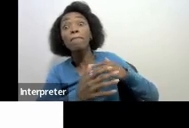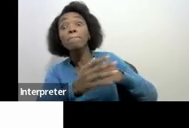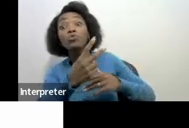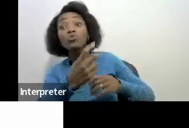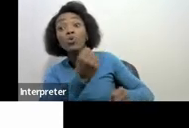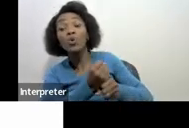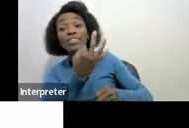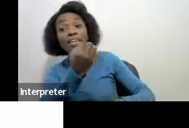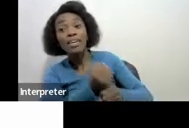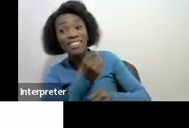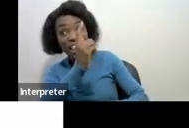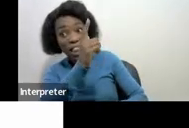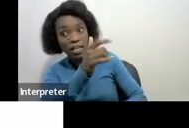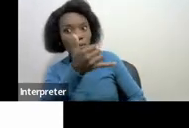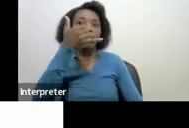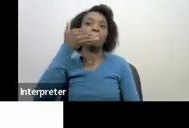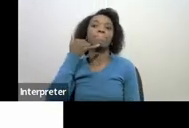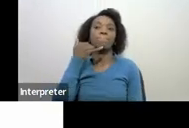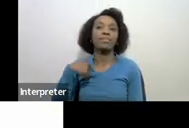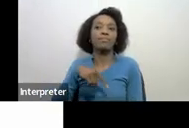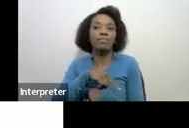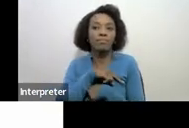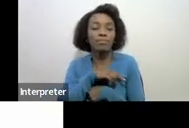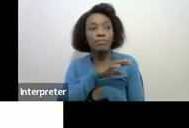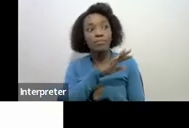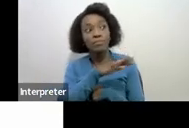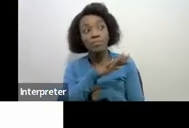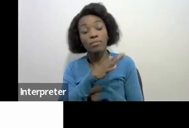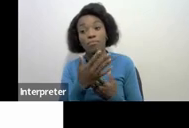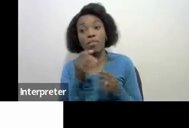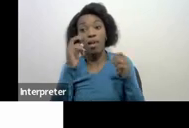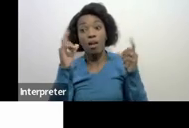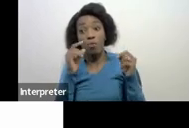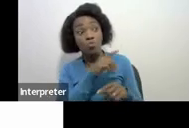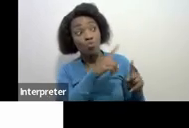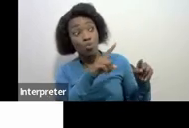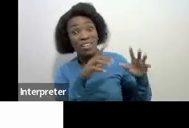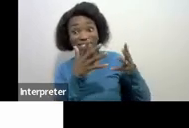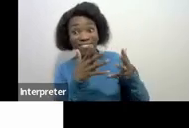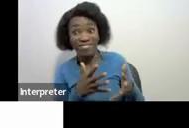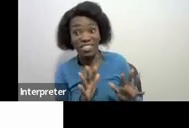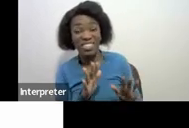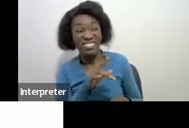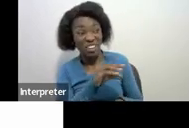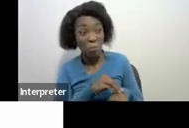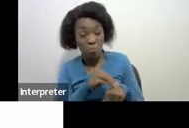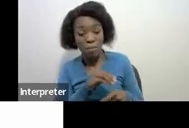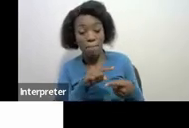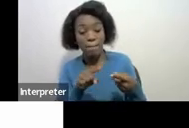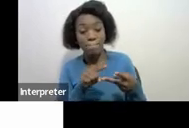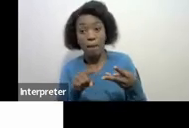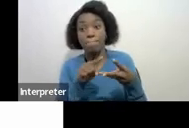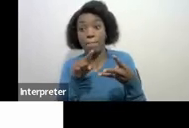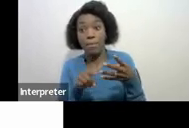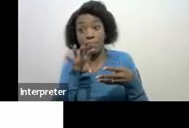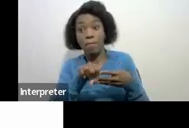we might receive our call to say by the way we are aware that you've been audited and these are the issues that have been discovered